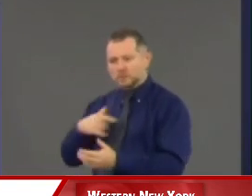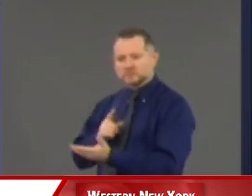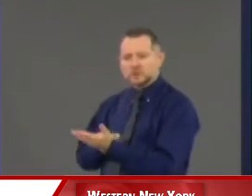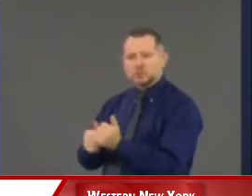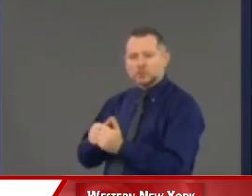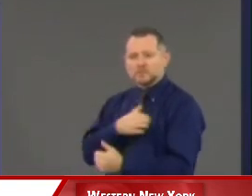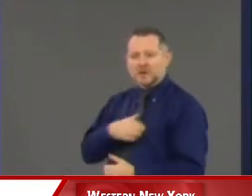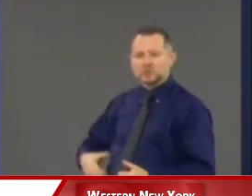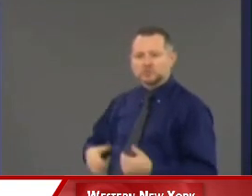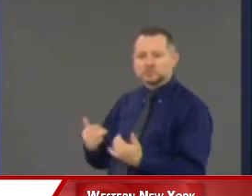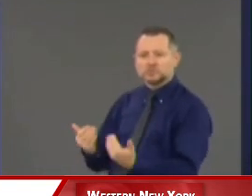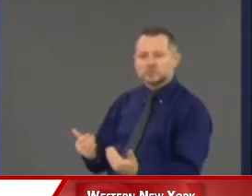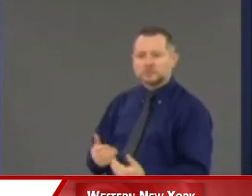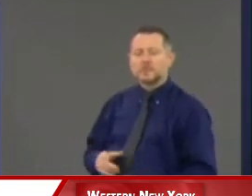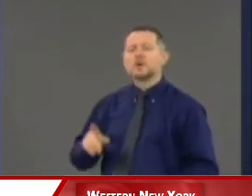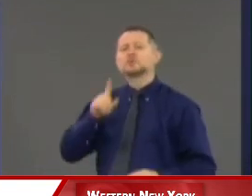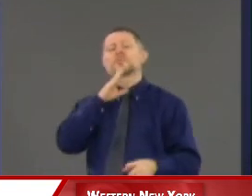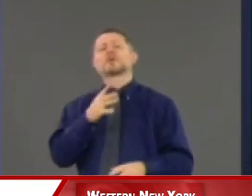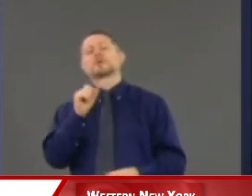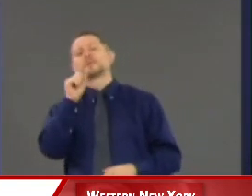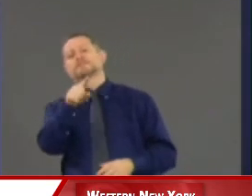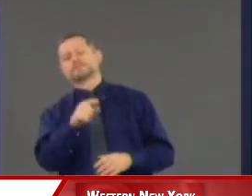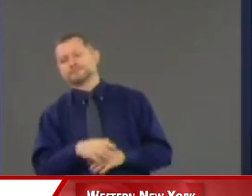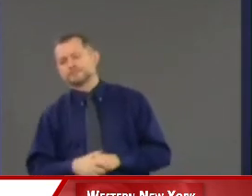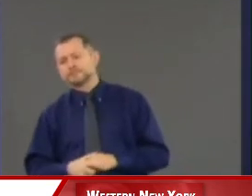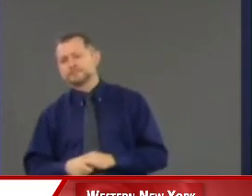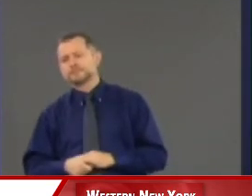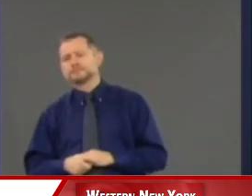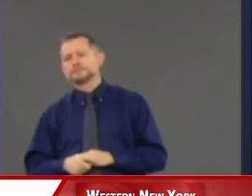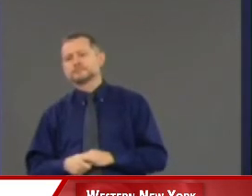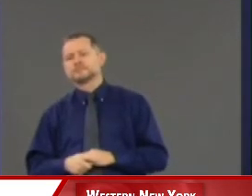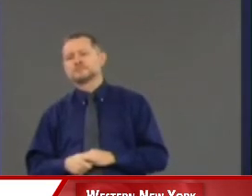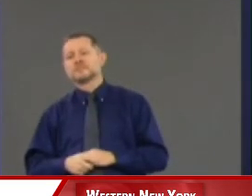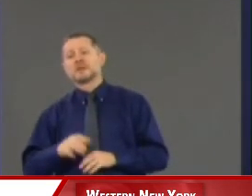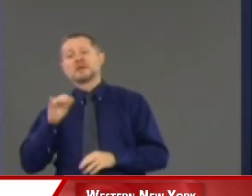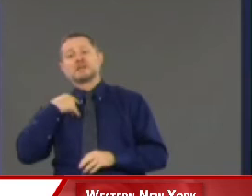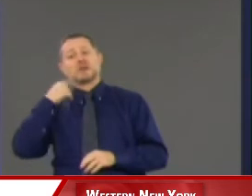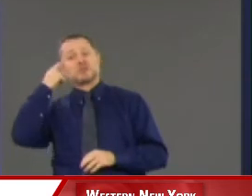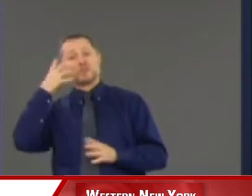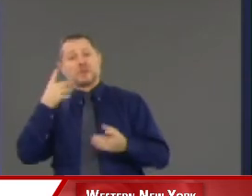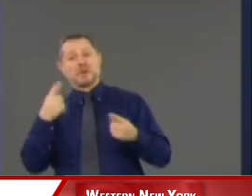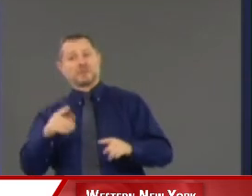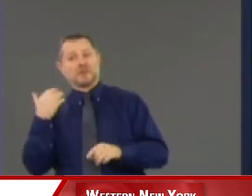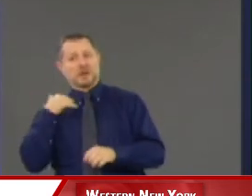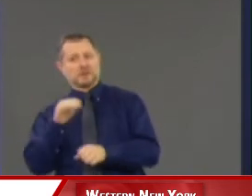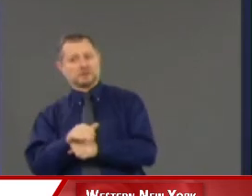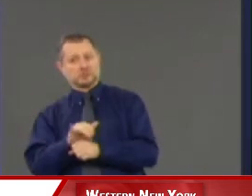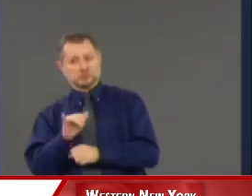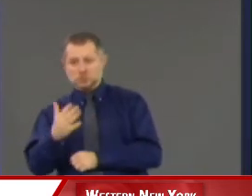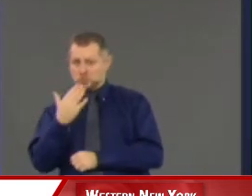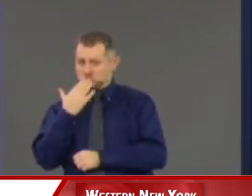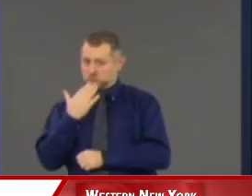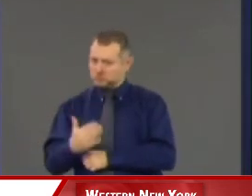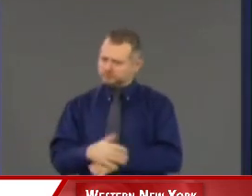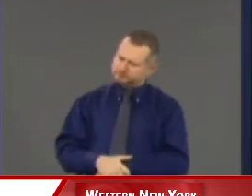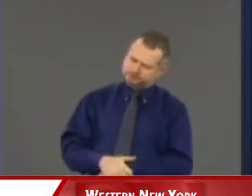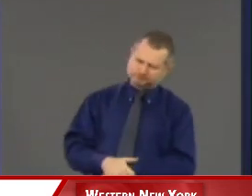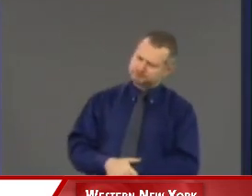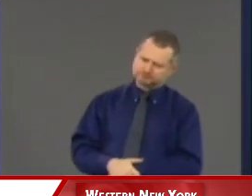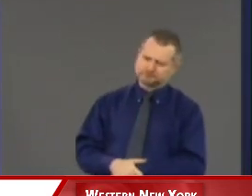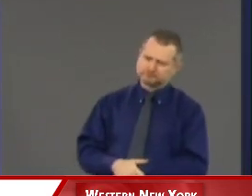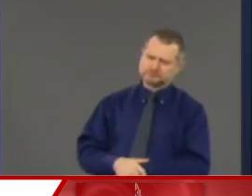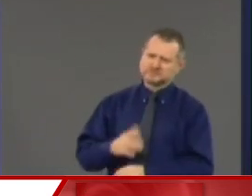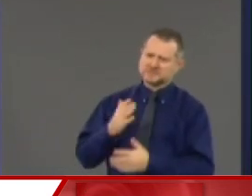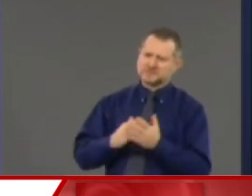You think they've been up to the task? I think what happened last night was not good. I think some of the police activity on